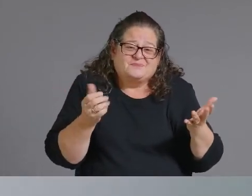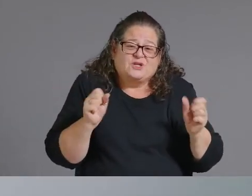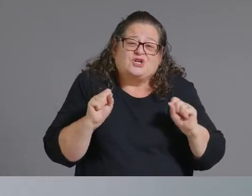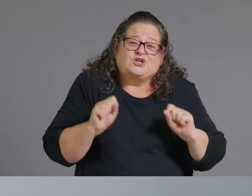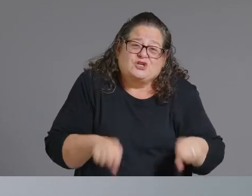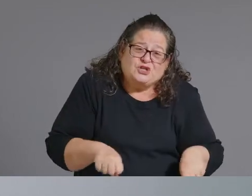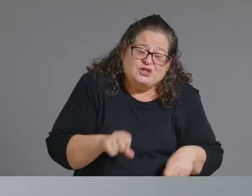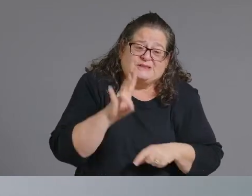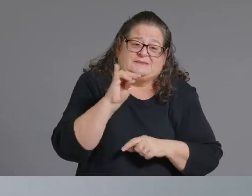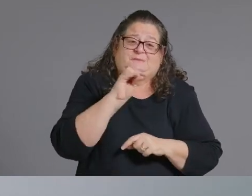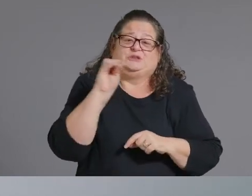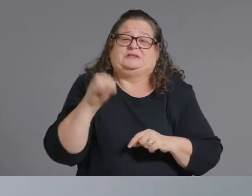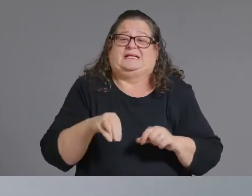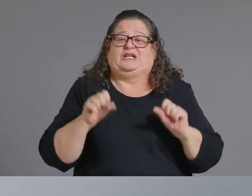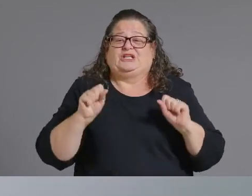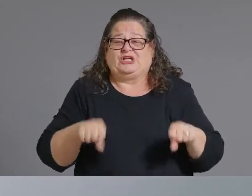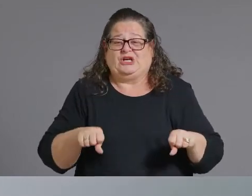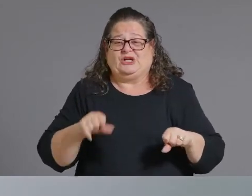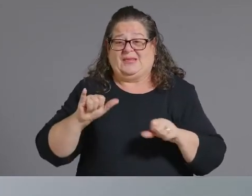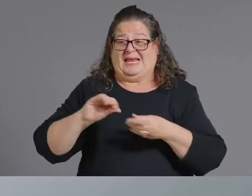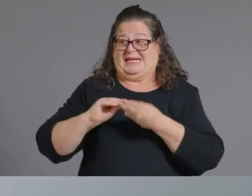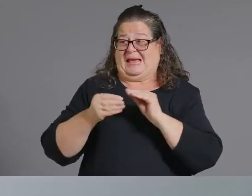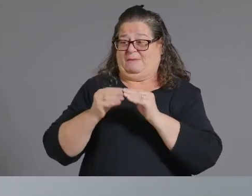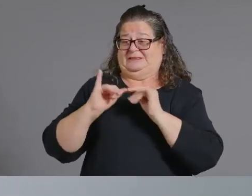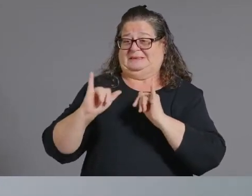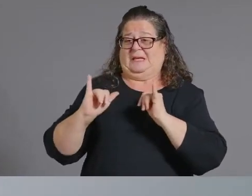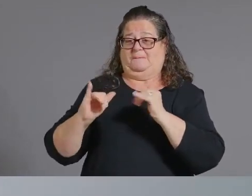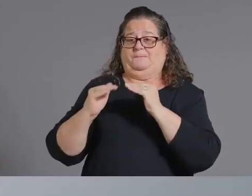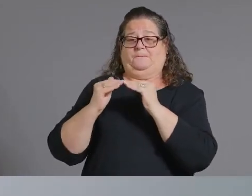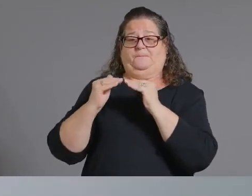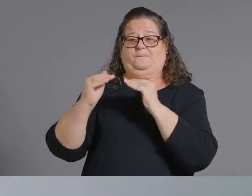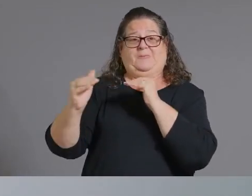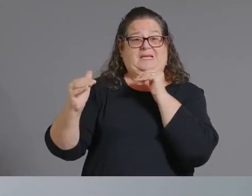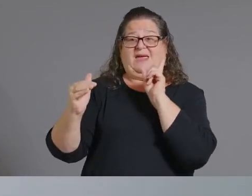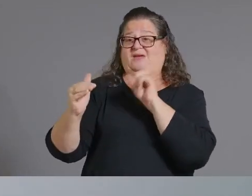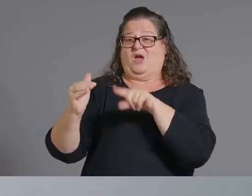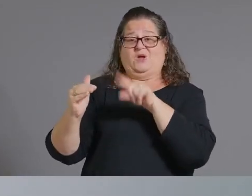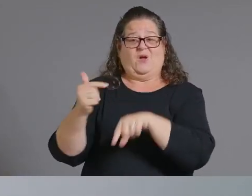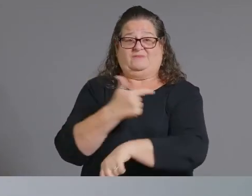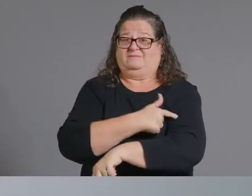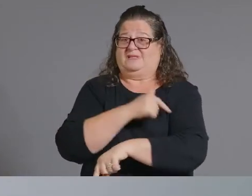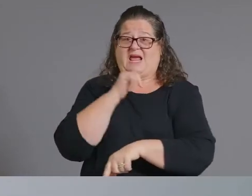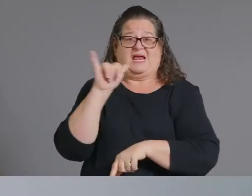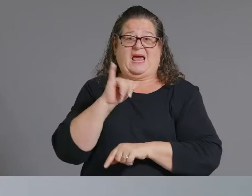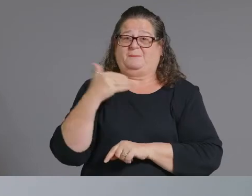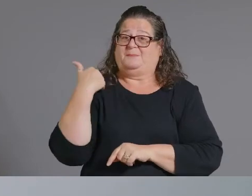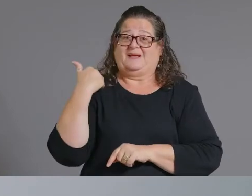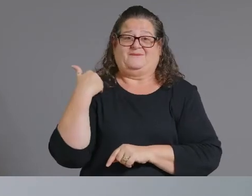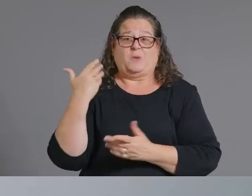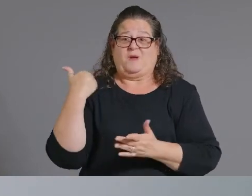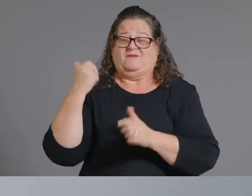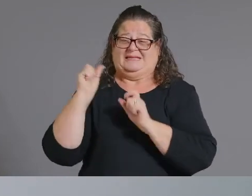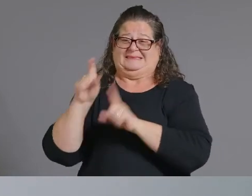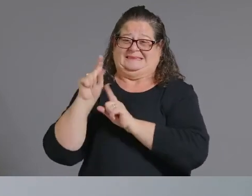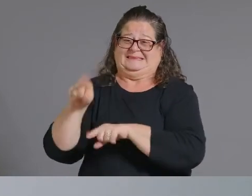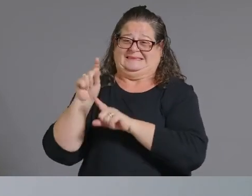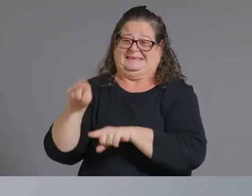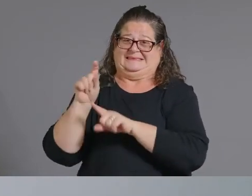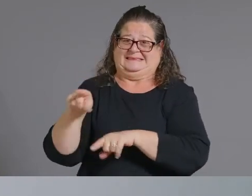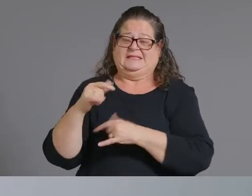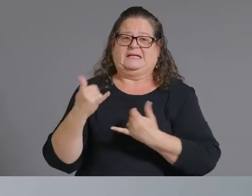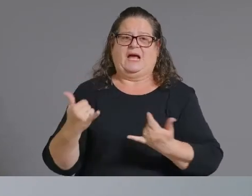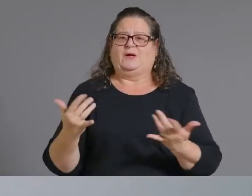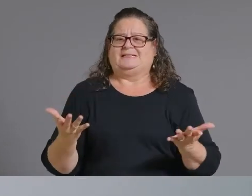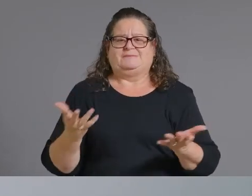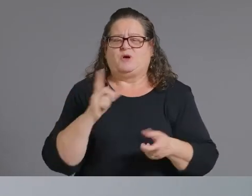our slowdown and the the decreased demand um it's going to make it harder to reach that 70 percent but i'm hopeful that arizona would